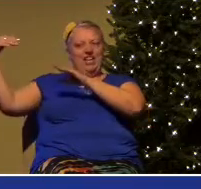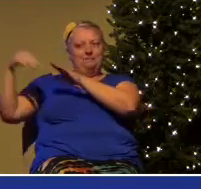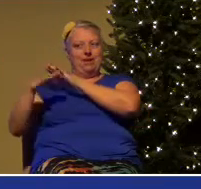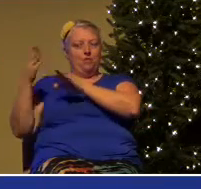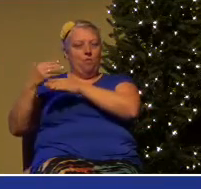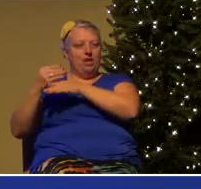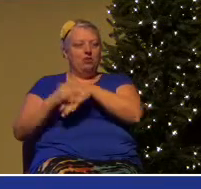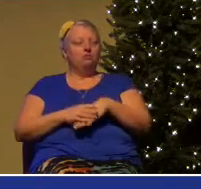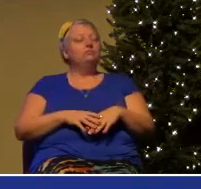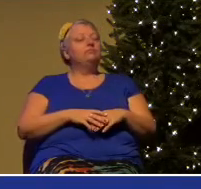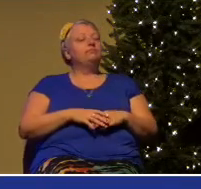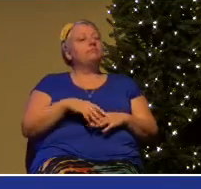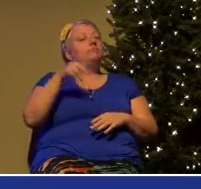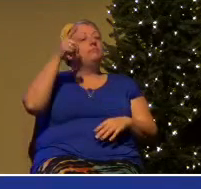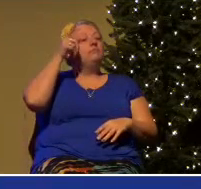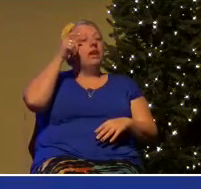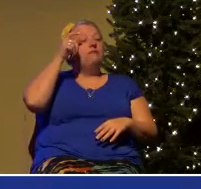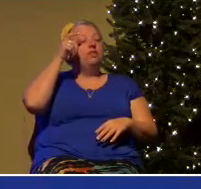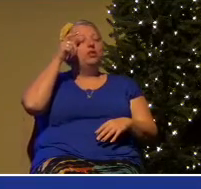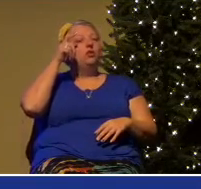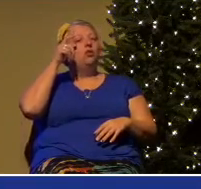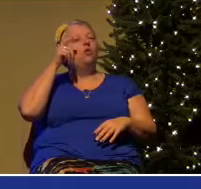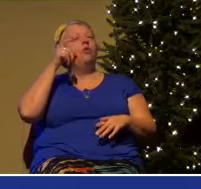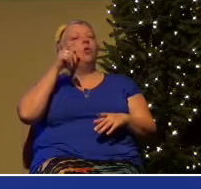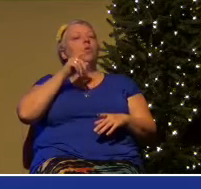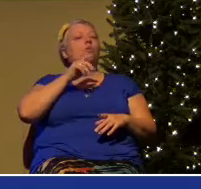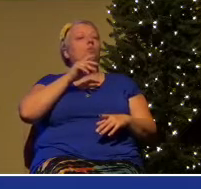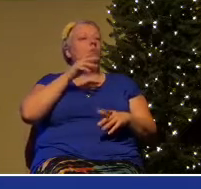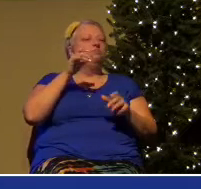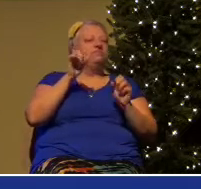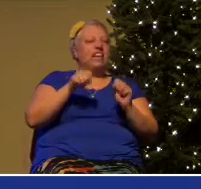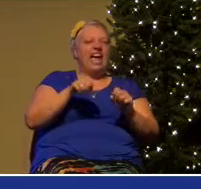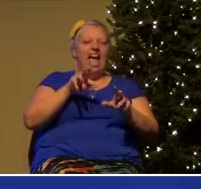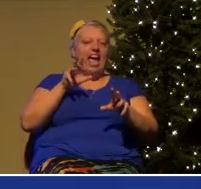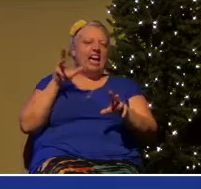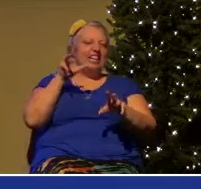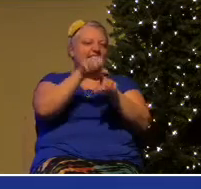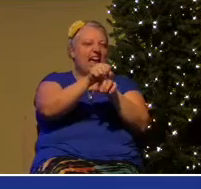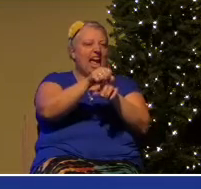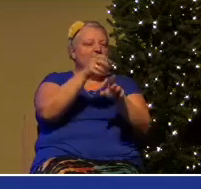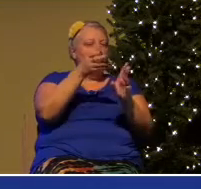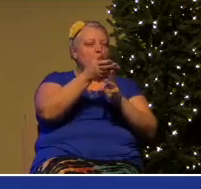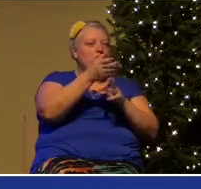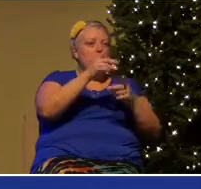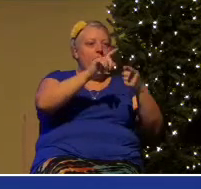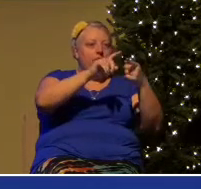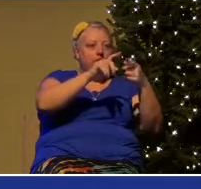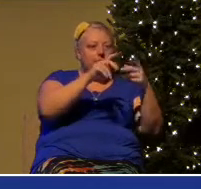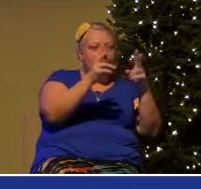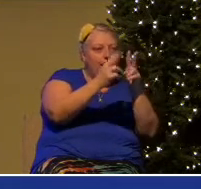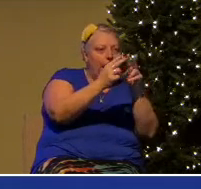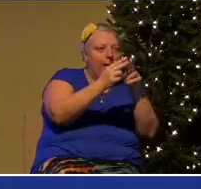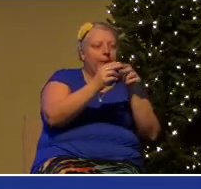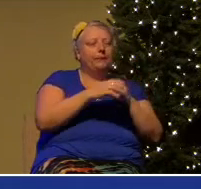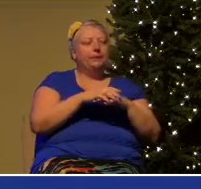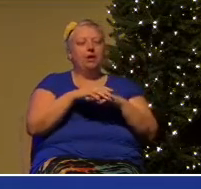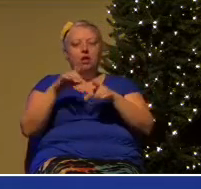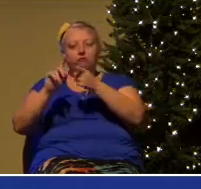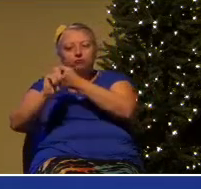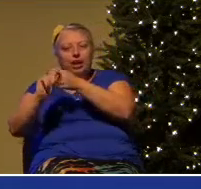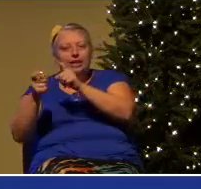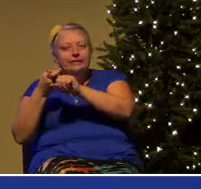the next moment everything goes wrong with your car, the next moment you are depressed and discouraged, and you say, what in the world is happening?